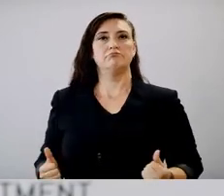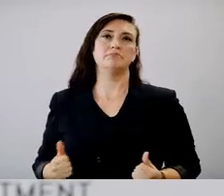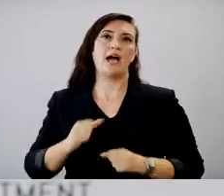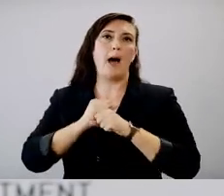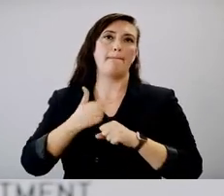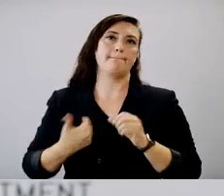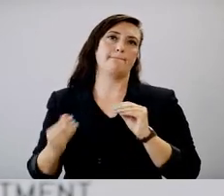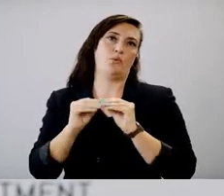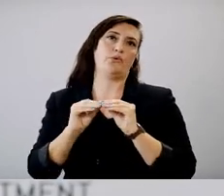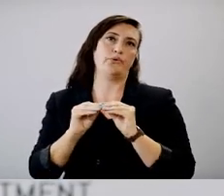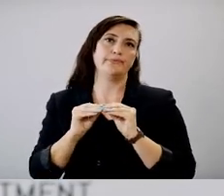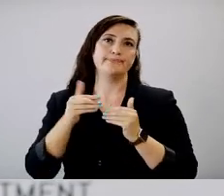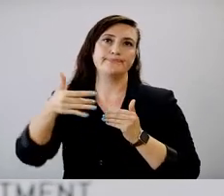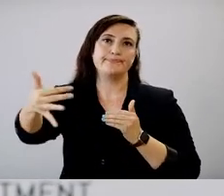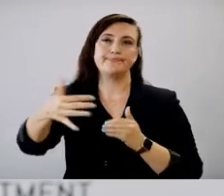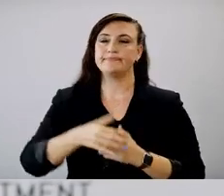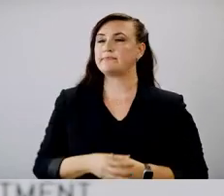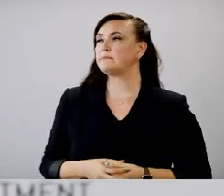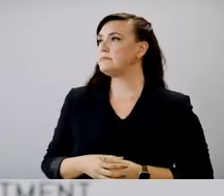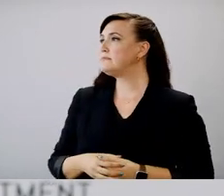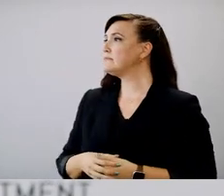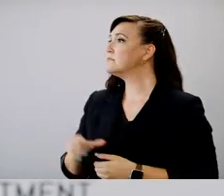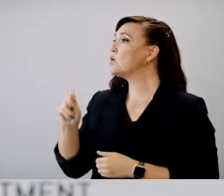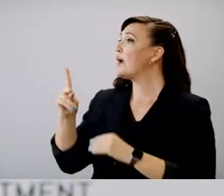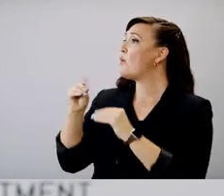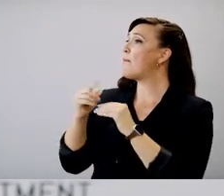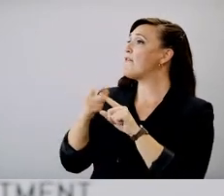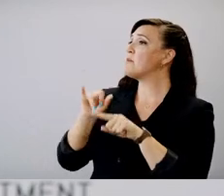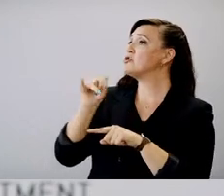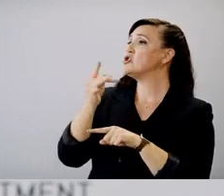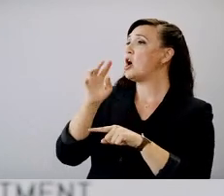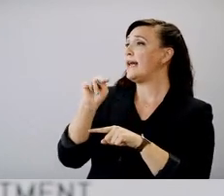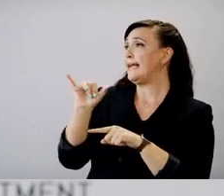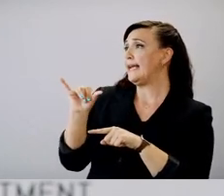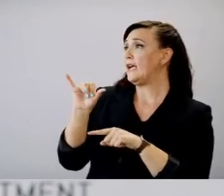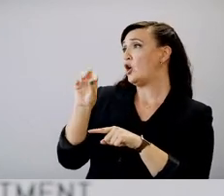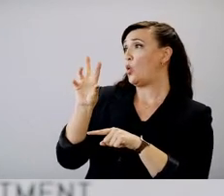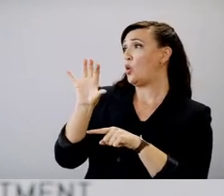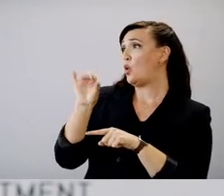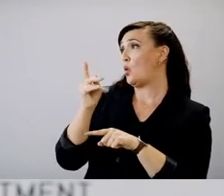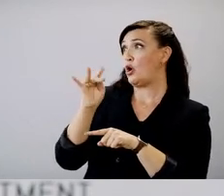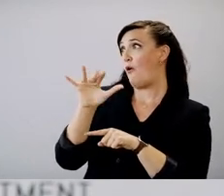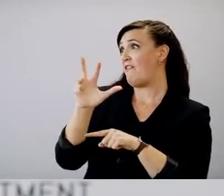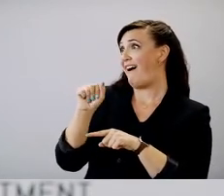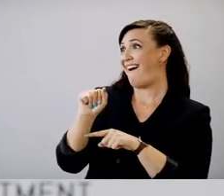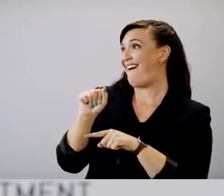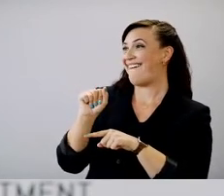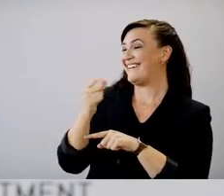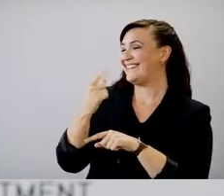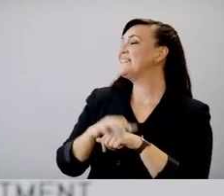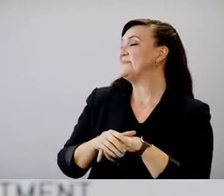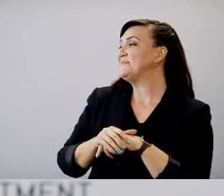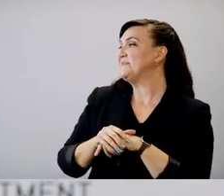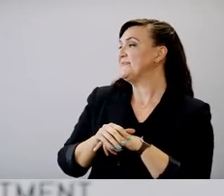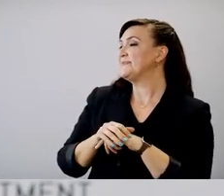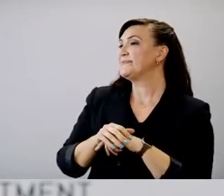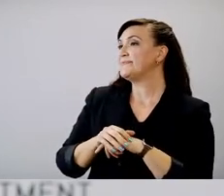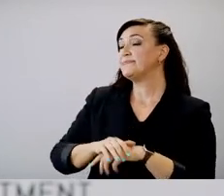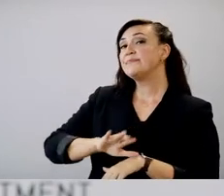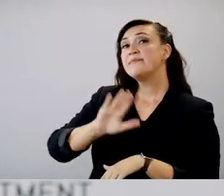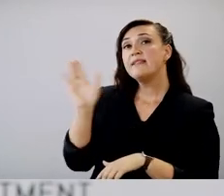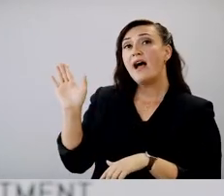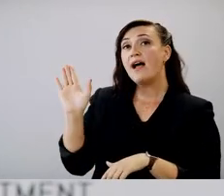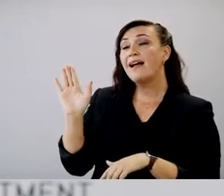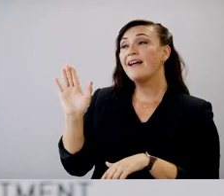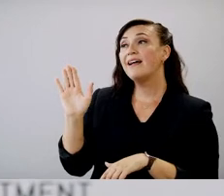Thank you. welcome. One more question from Johnny Cordova. Okay. More time unmuting today. There you go. Hi,